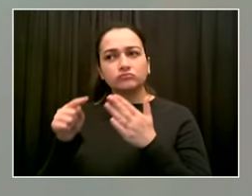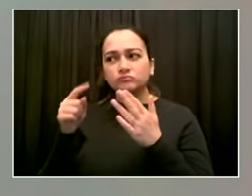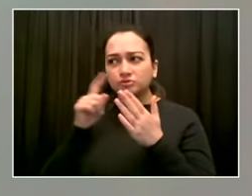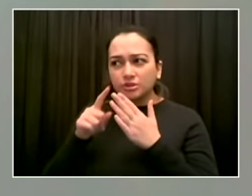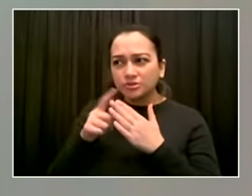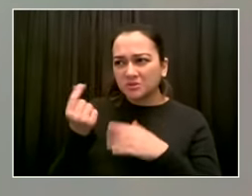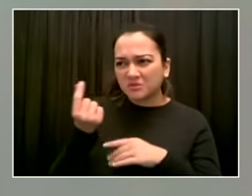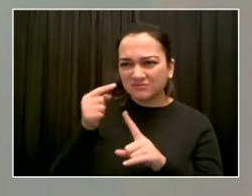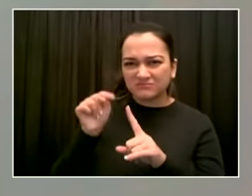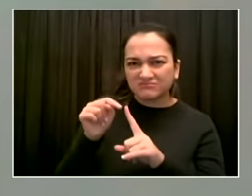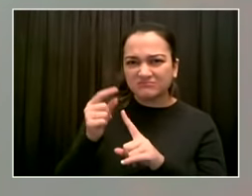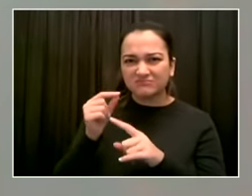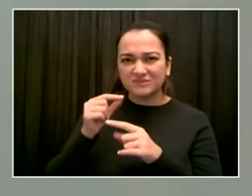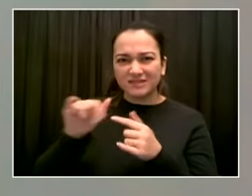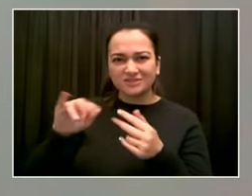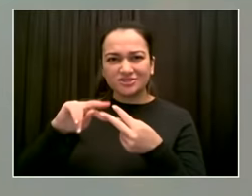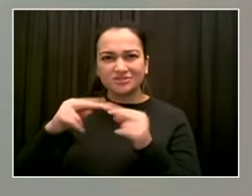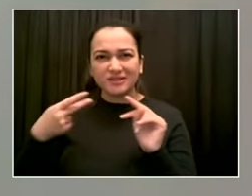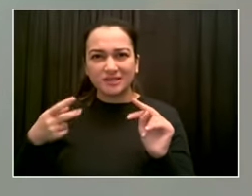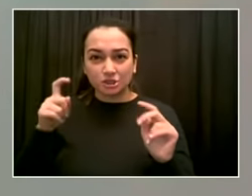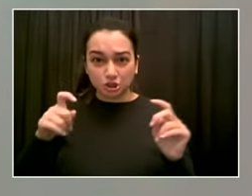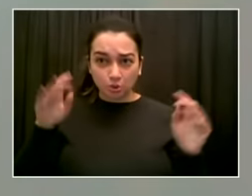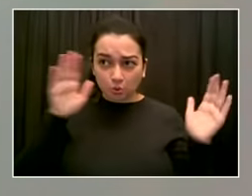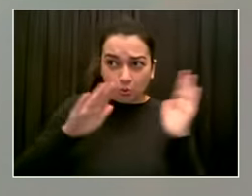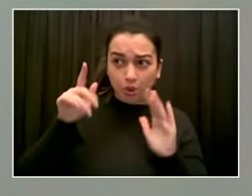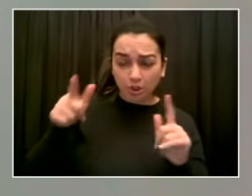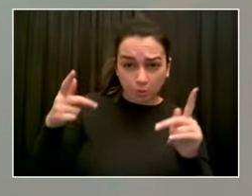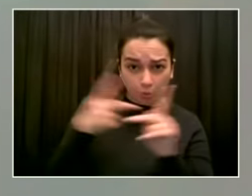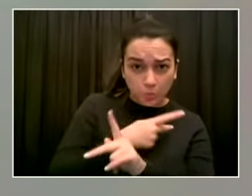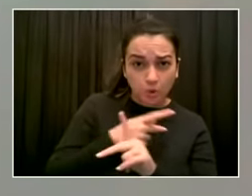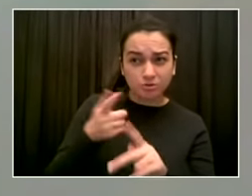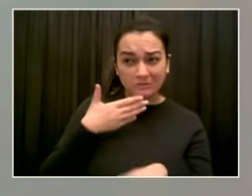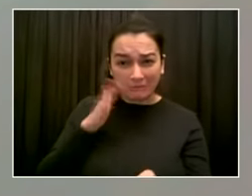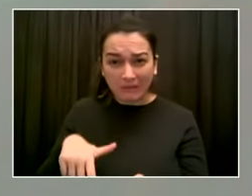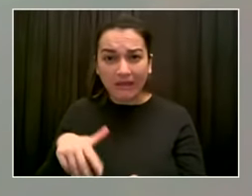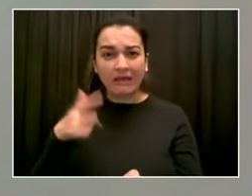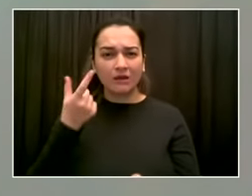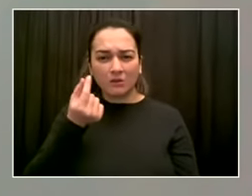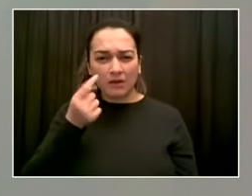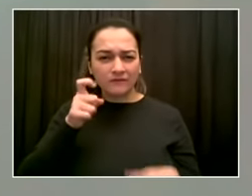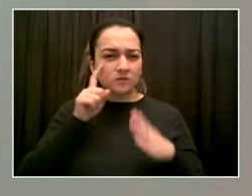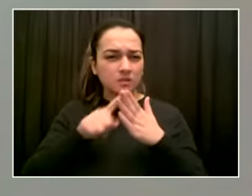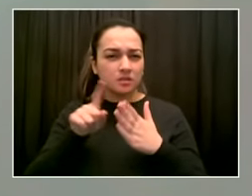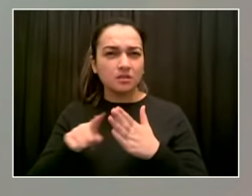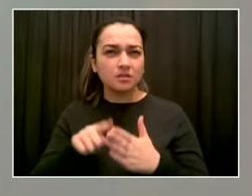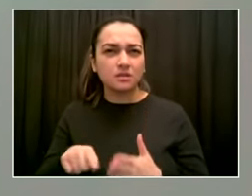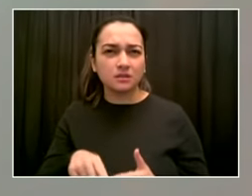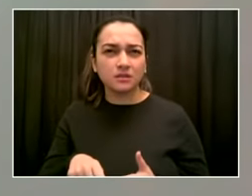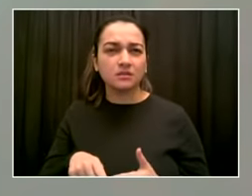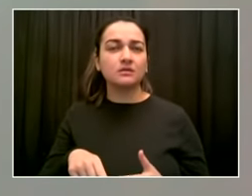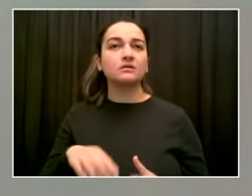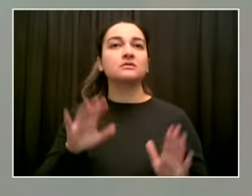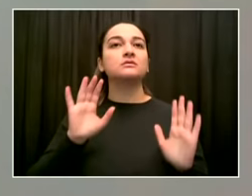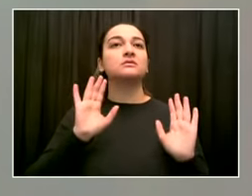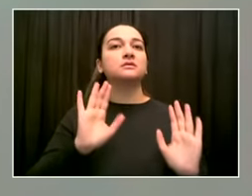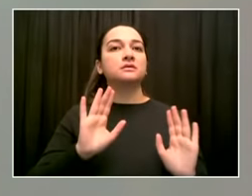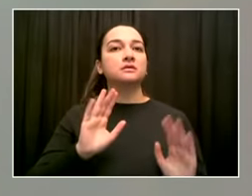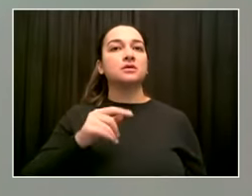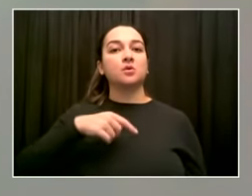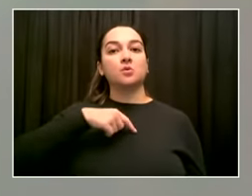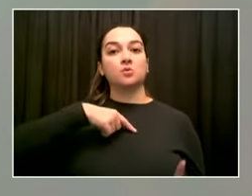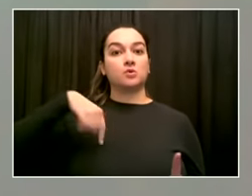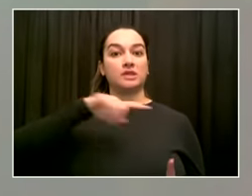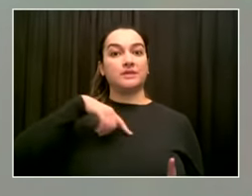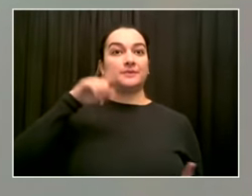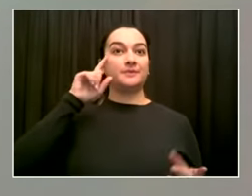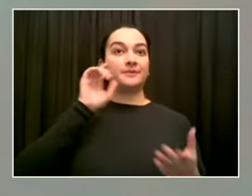we need to be worried about this. We are concerned not just about this variant, but all of the ones that are circulating because it's just a reminder that